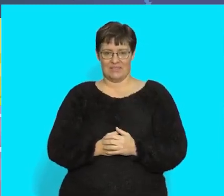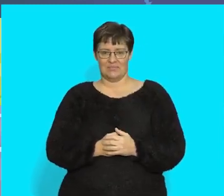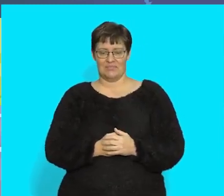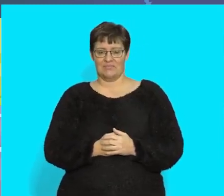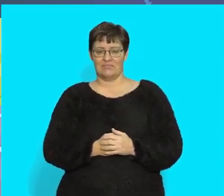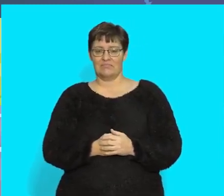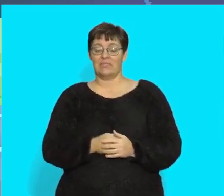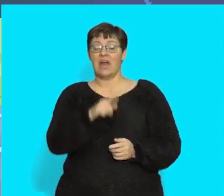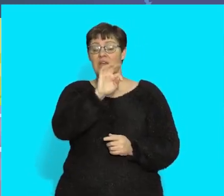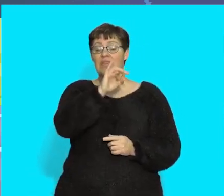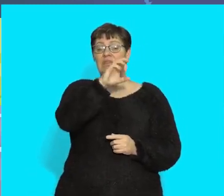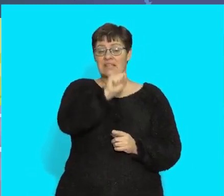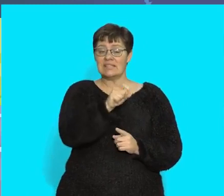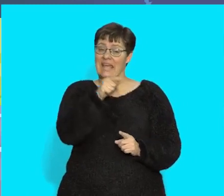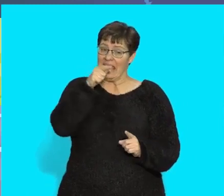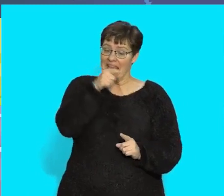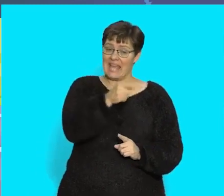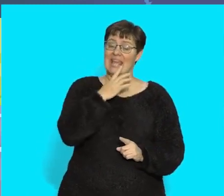is a high mountain.